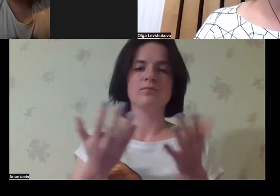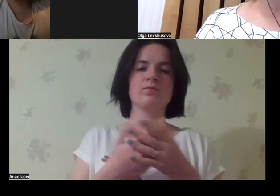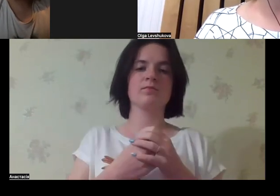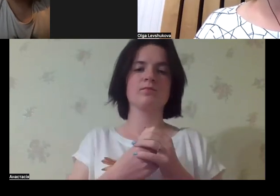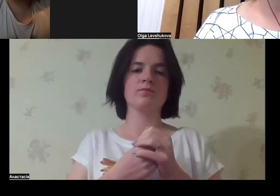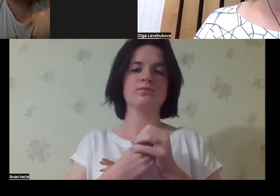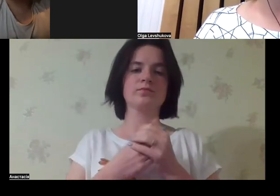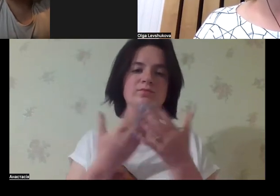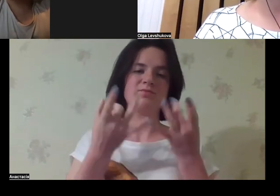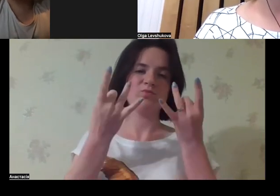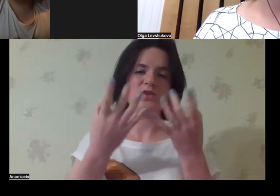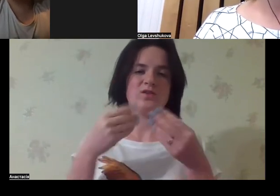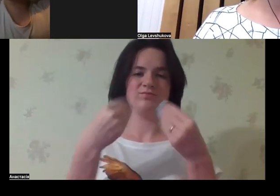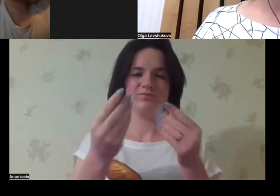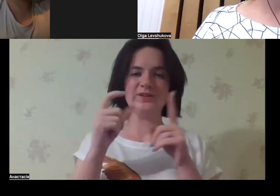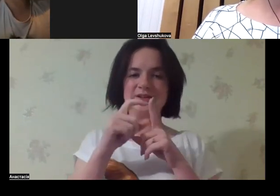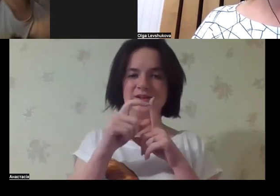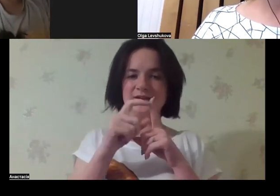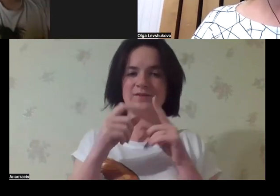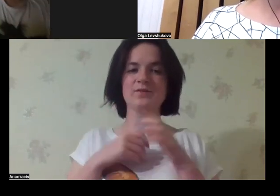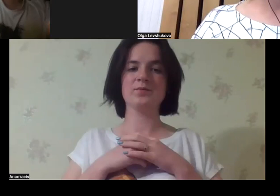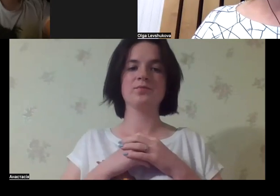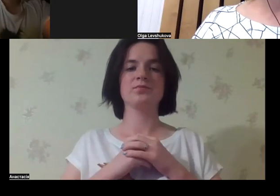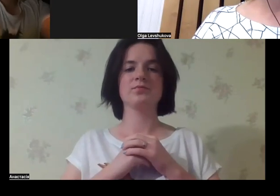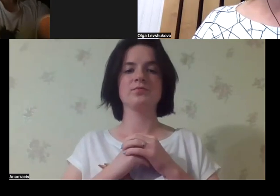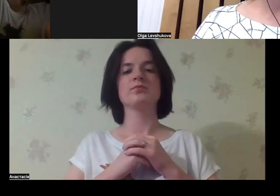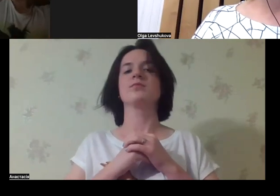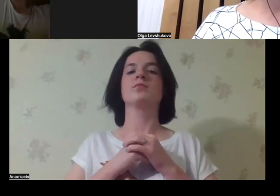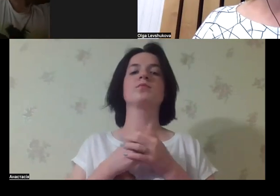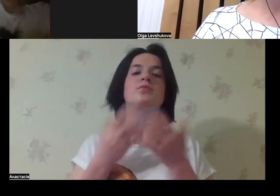I know that you now live in a family or with a family. Tell us more.